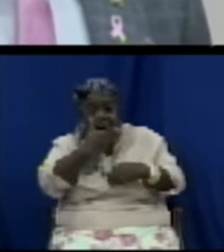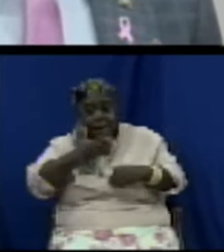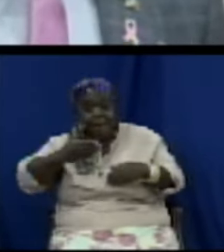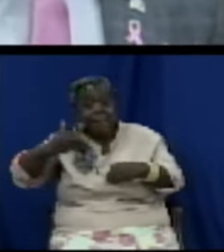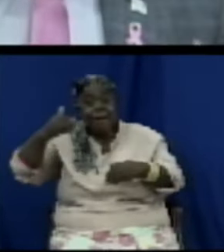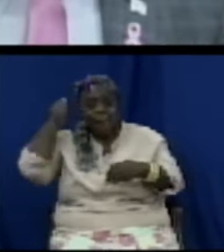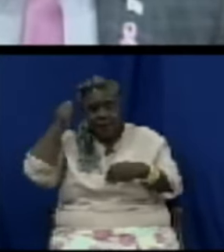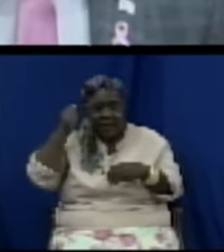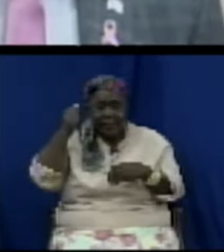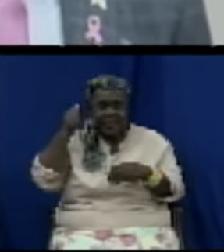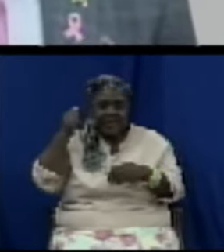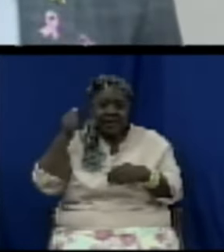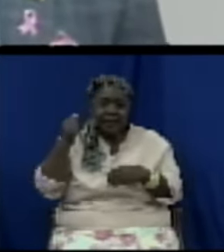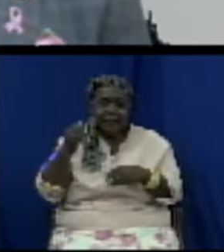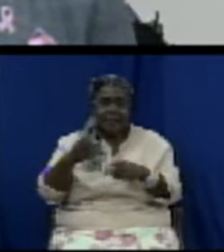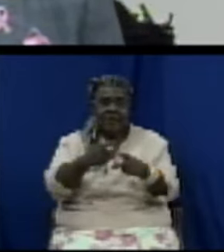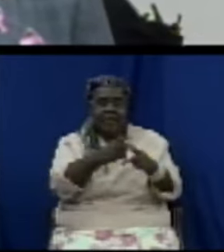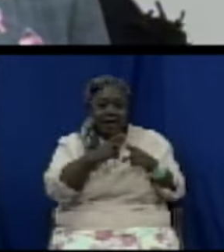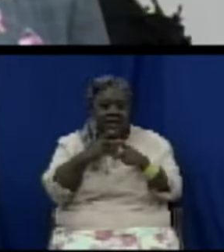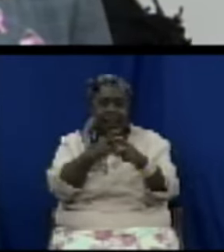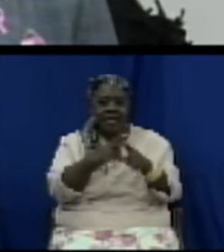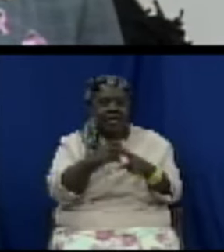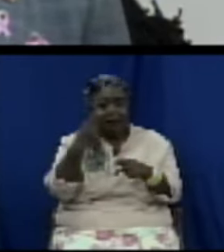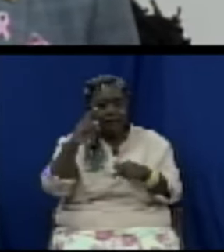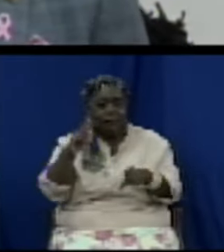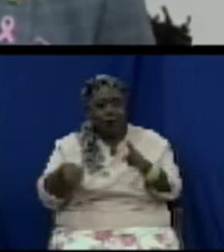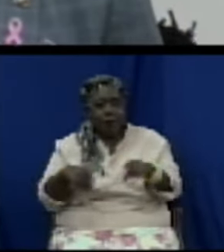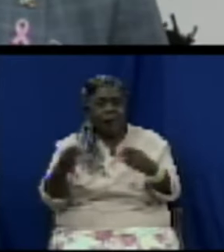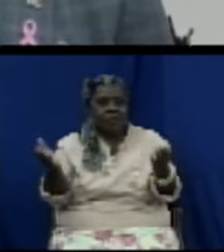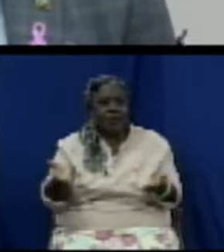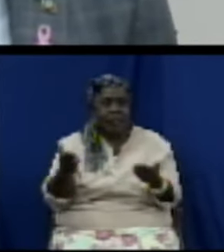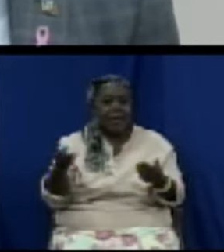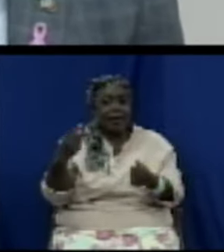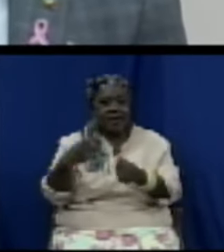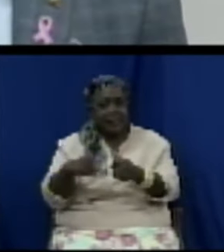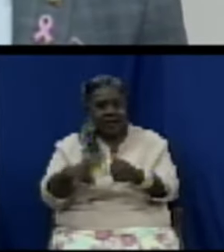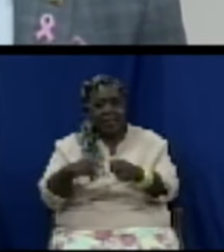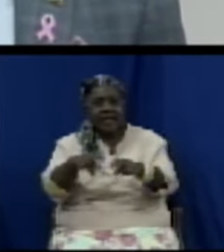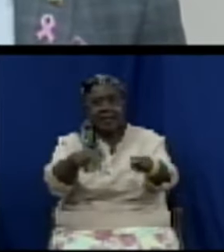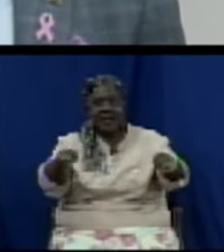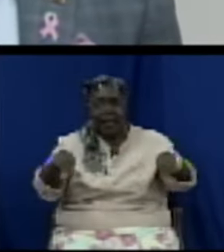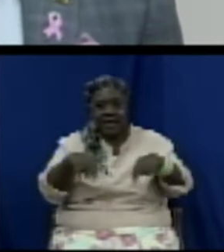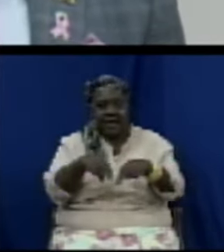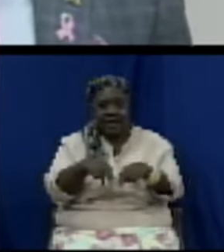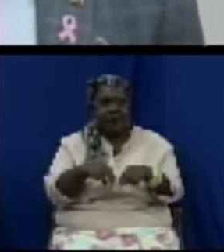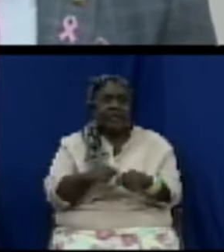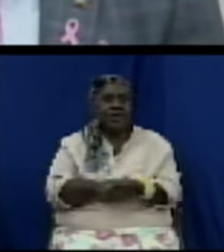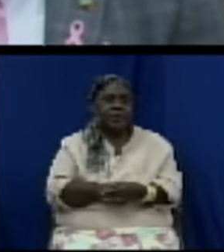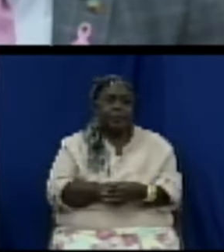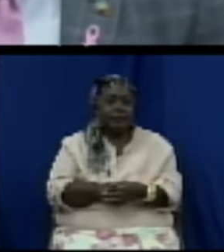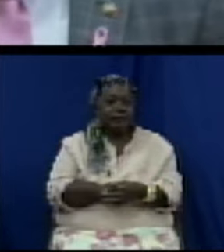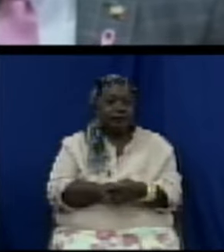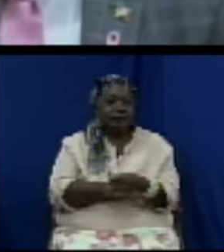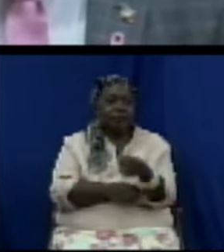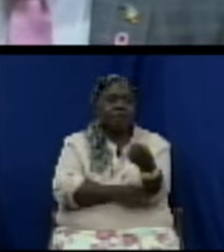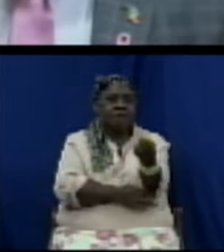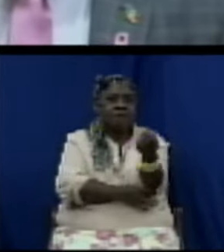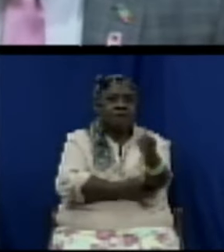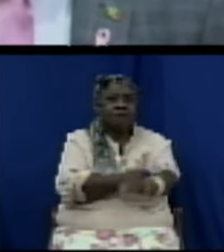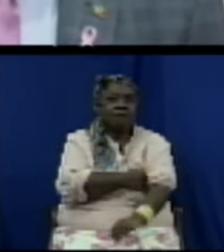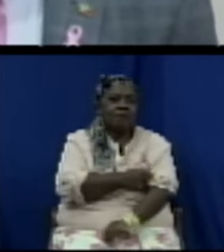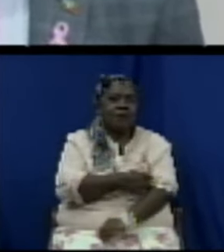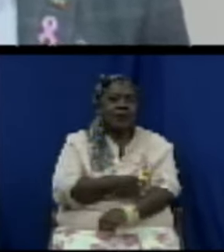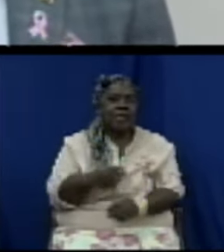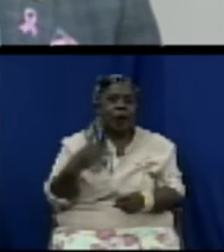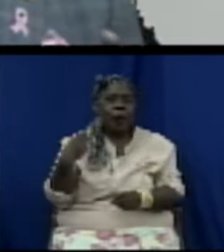happen to you, within four minutes, you have the best chance of survival. And so even though we didn't talk about it, this is part of that revolution in healthcare